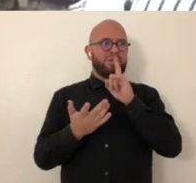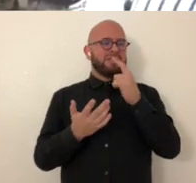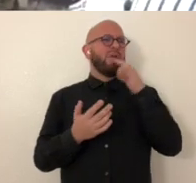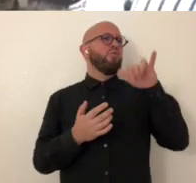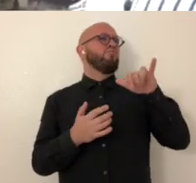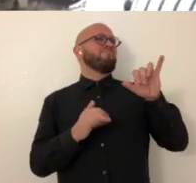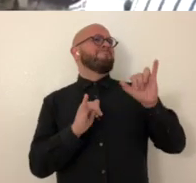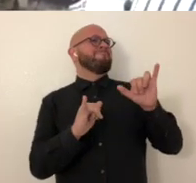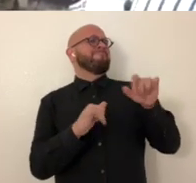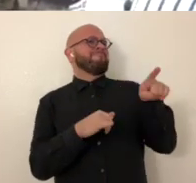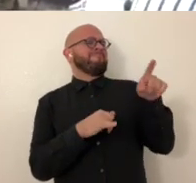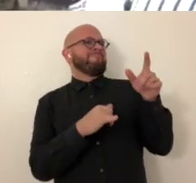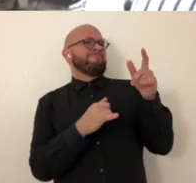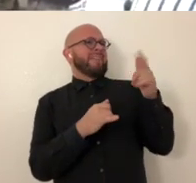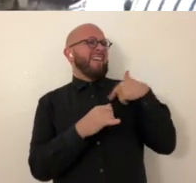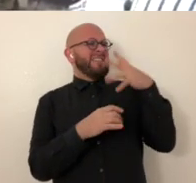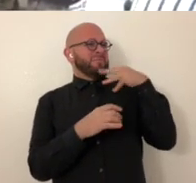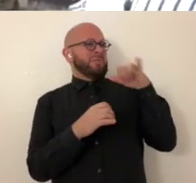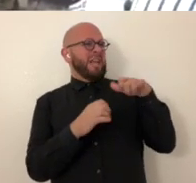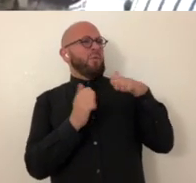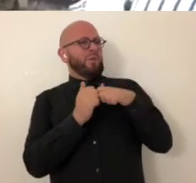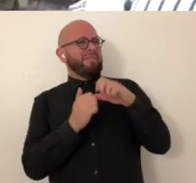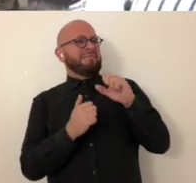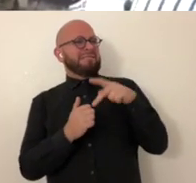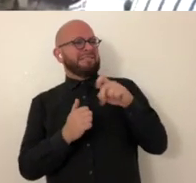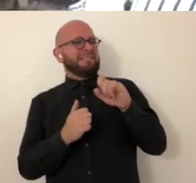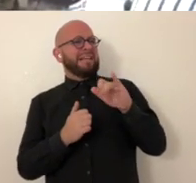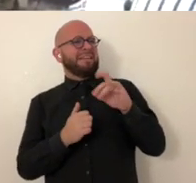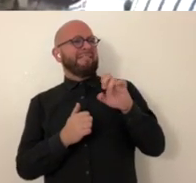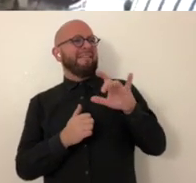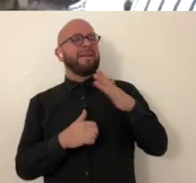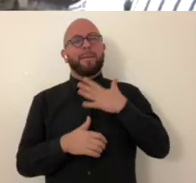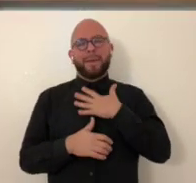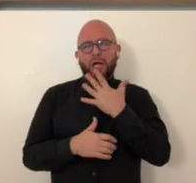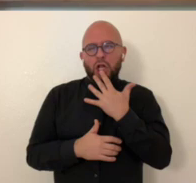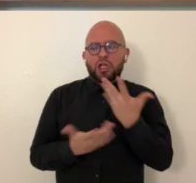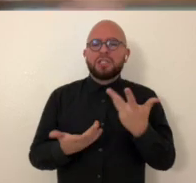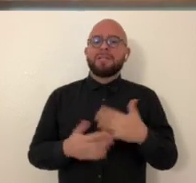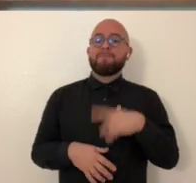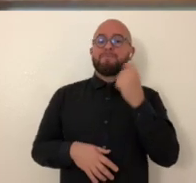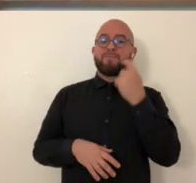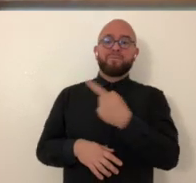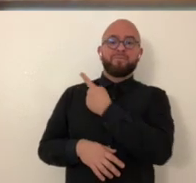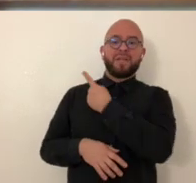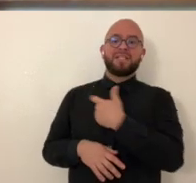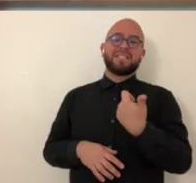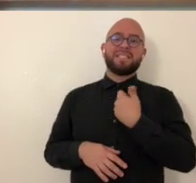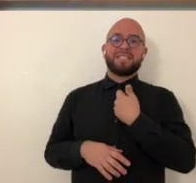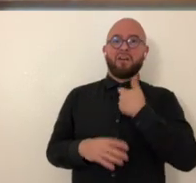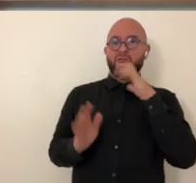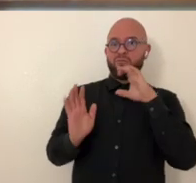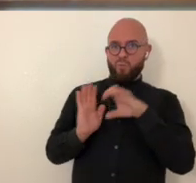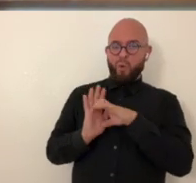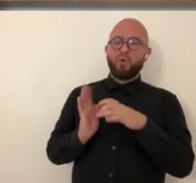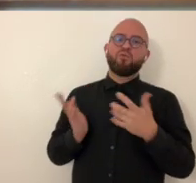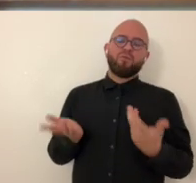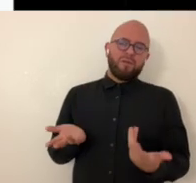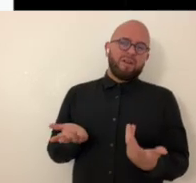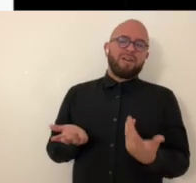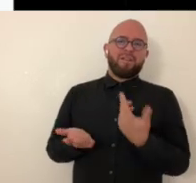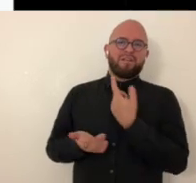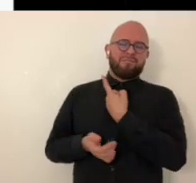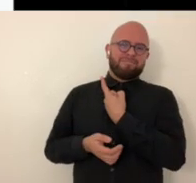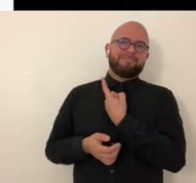see my colors and very much associate them with their experiences in psychedelics i was going to share the piece that you're going putting into the show